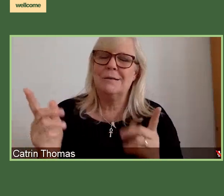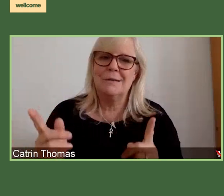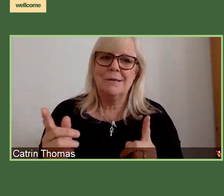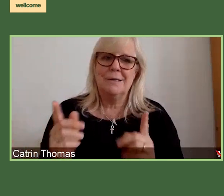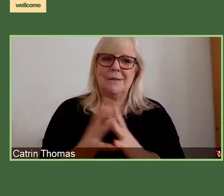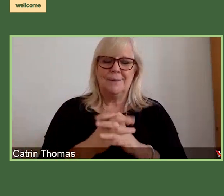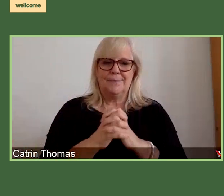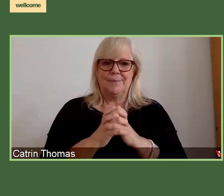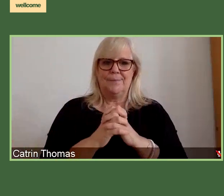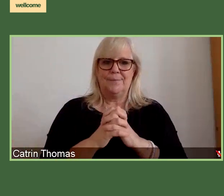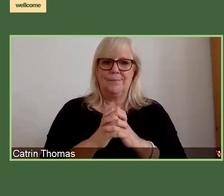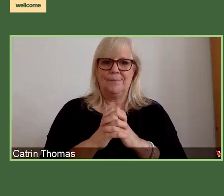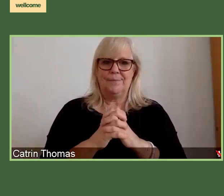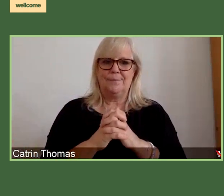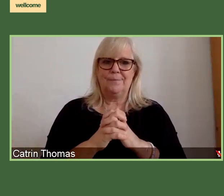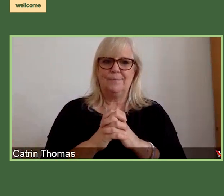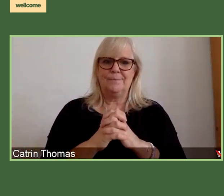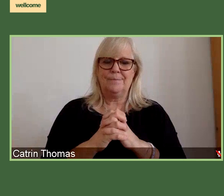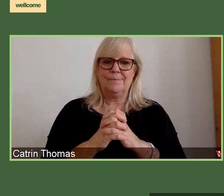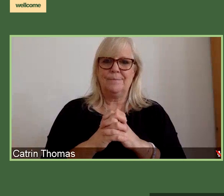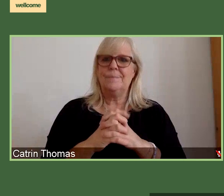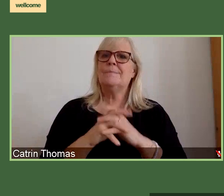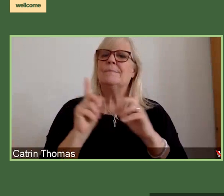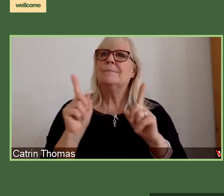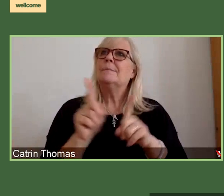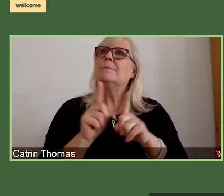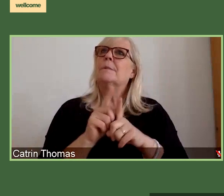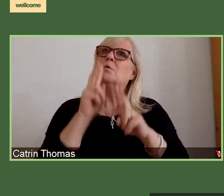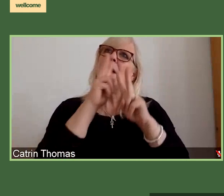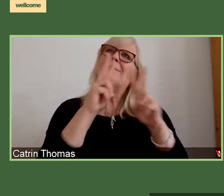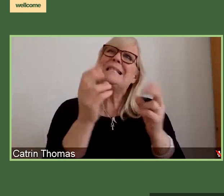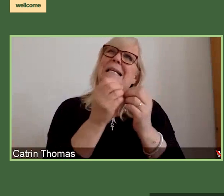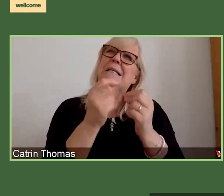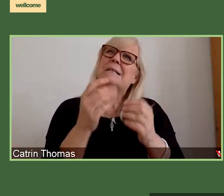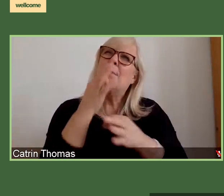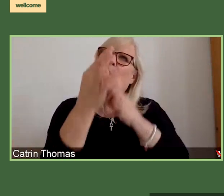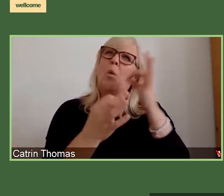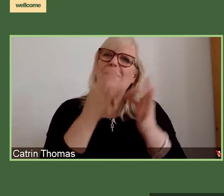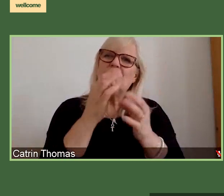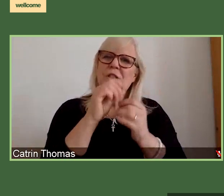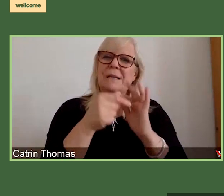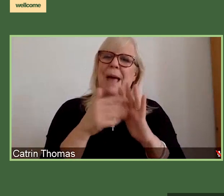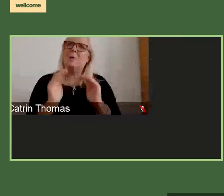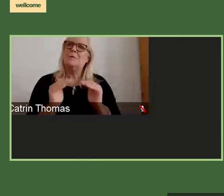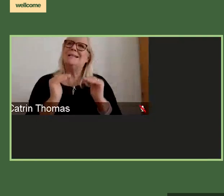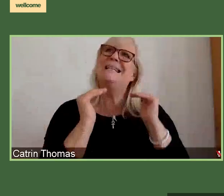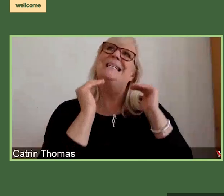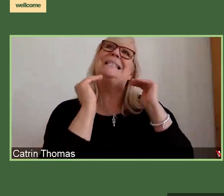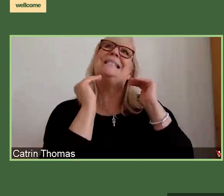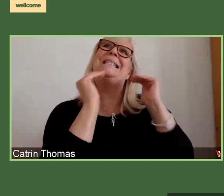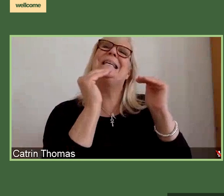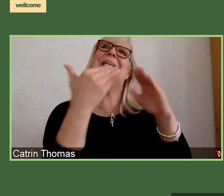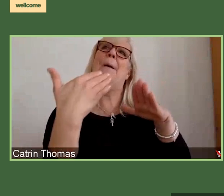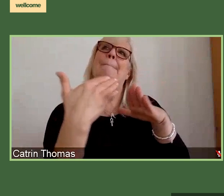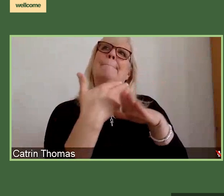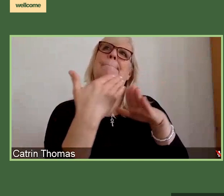just to mention now, I've seen some questions about senior postdocs and can they be co-applicants? And that's something that we also